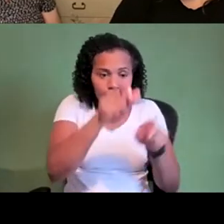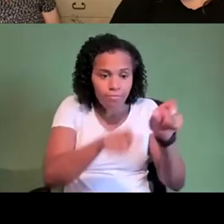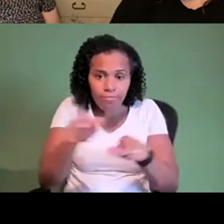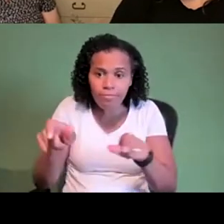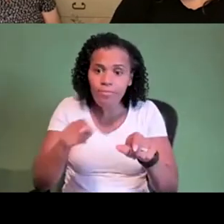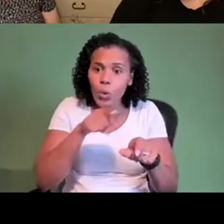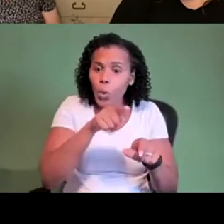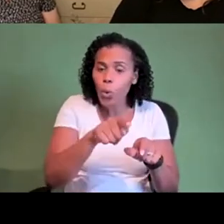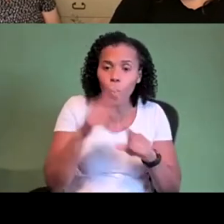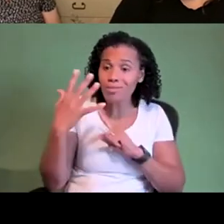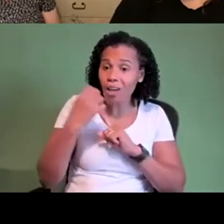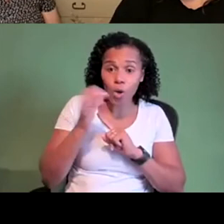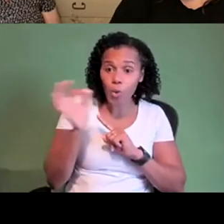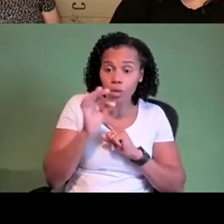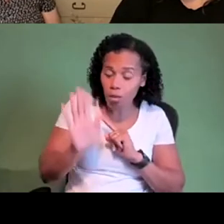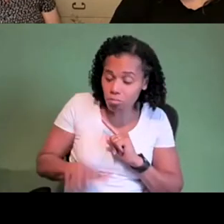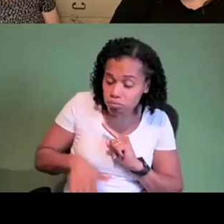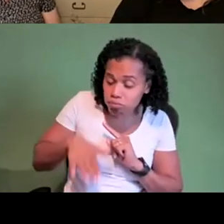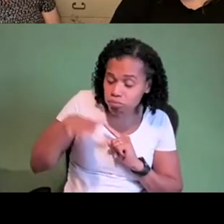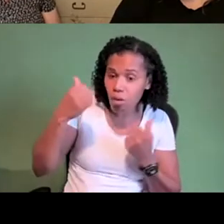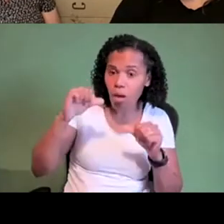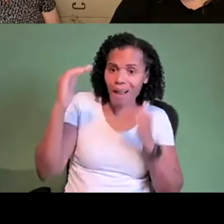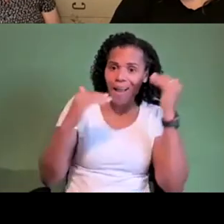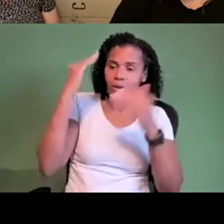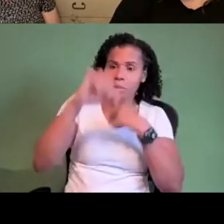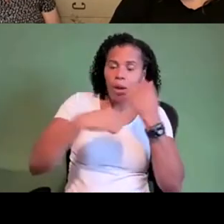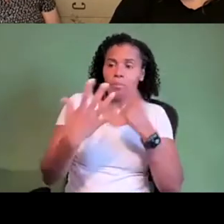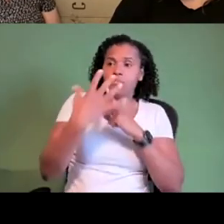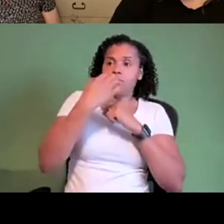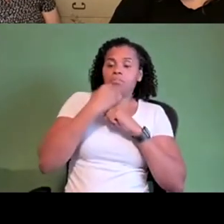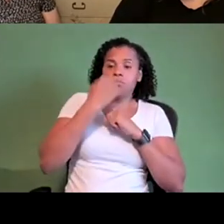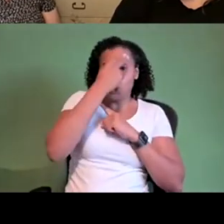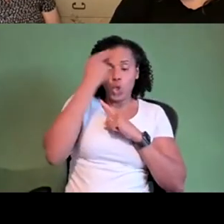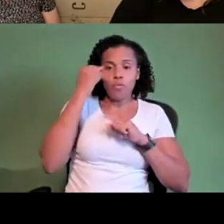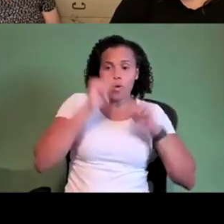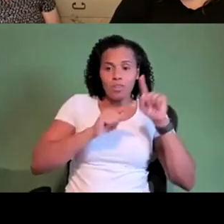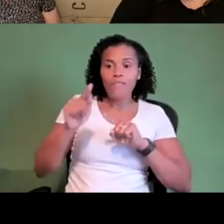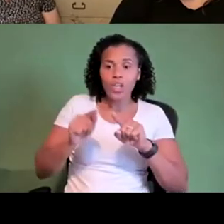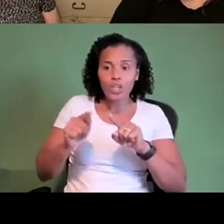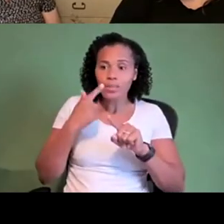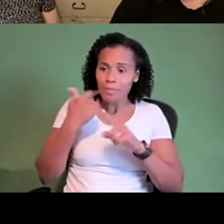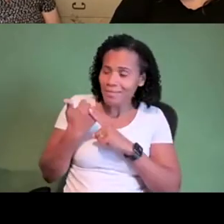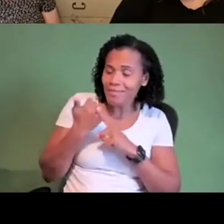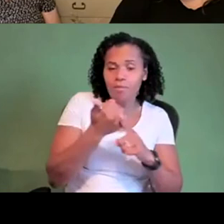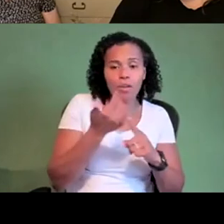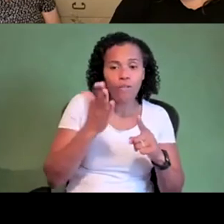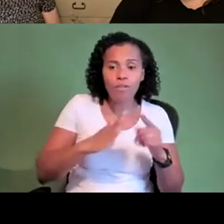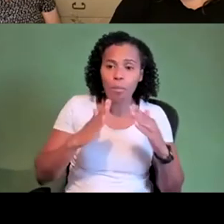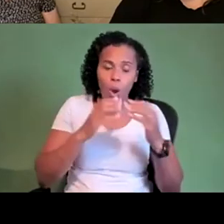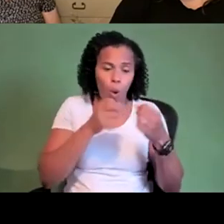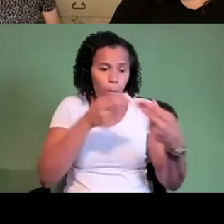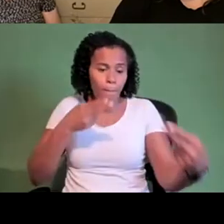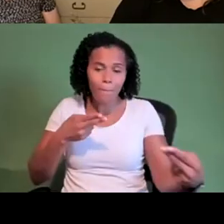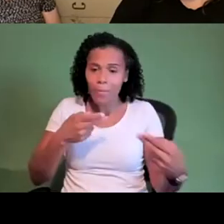people because i've realized that i just do not have the capacity i am not an organization i